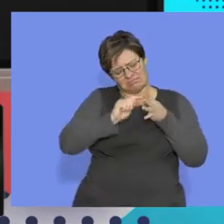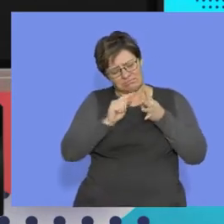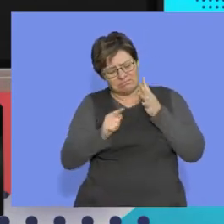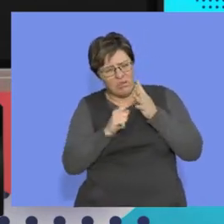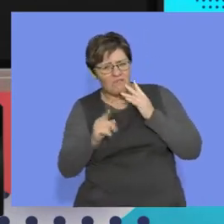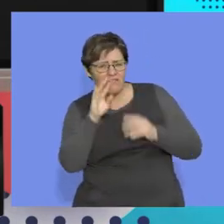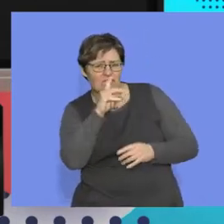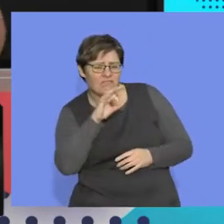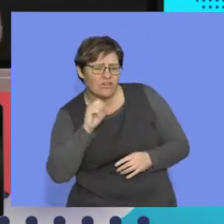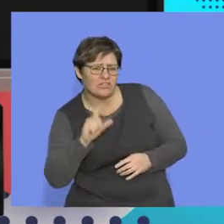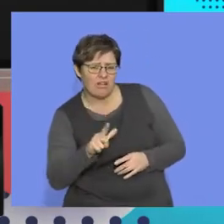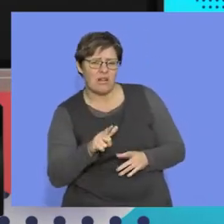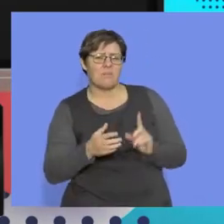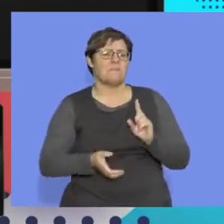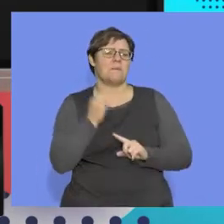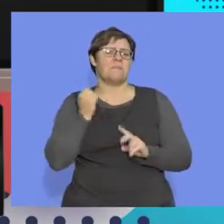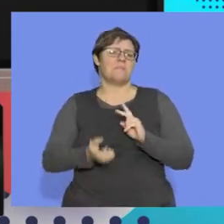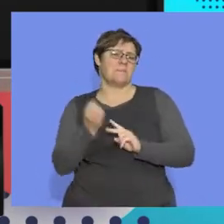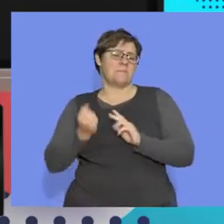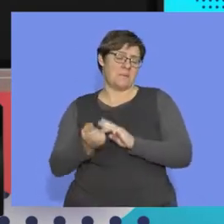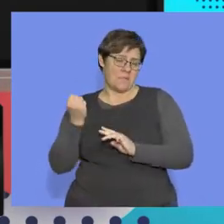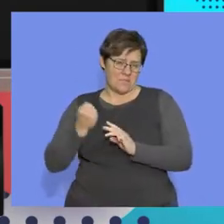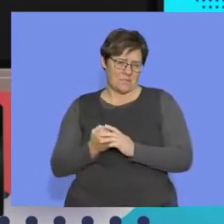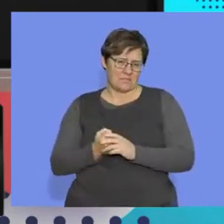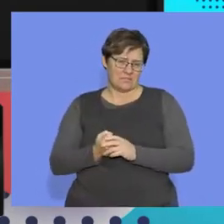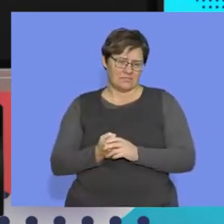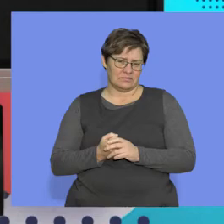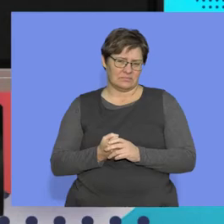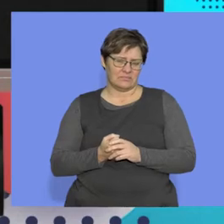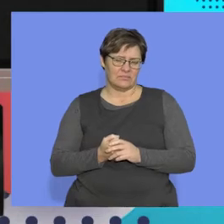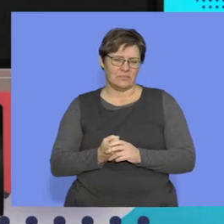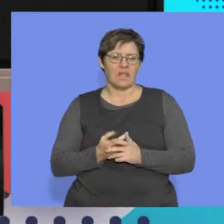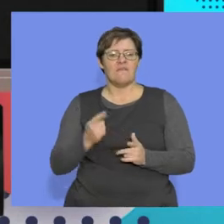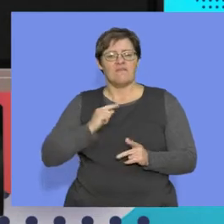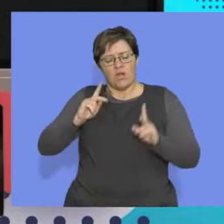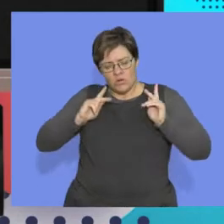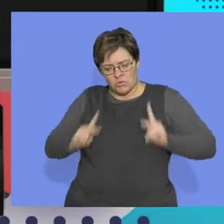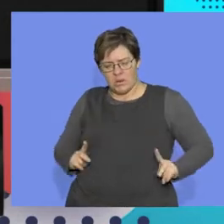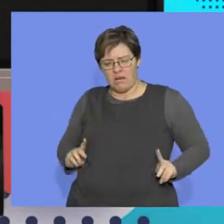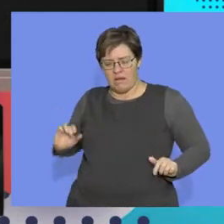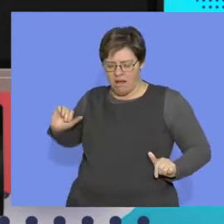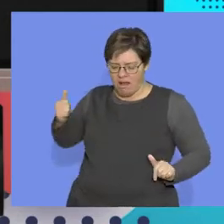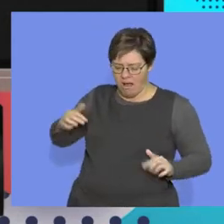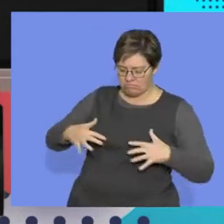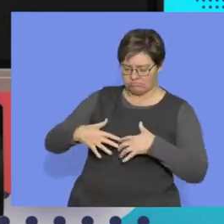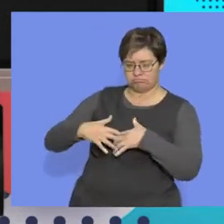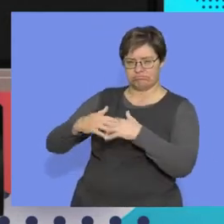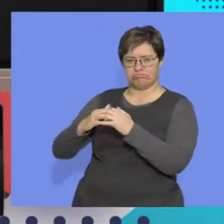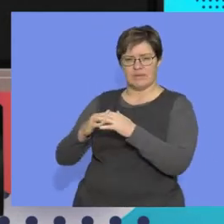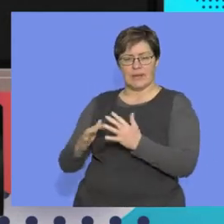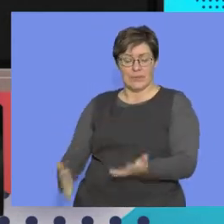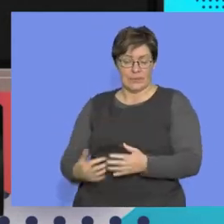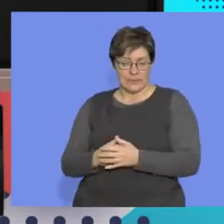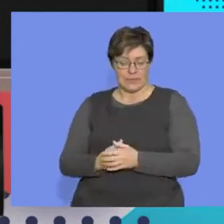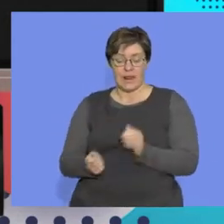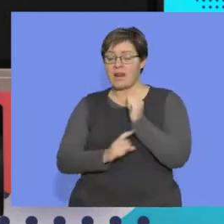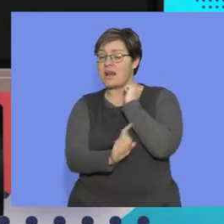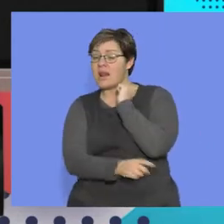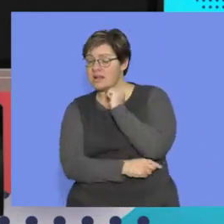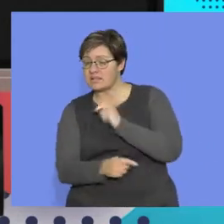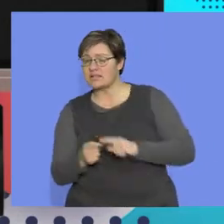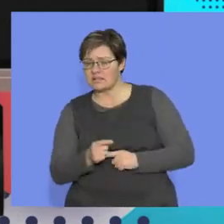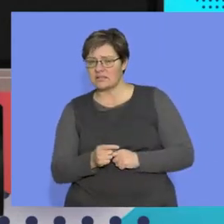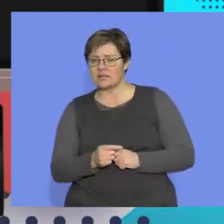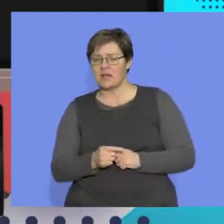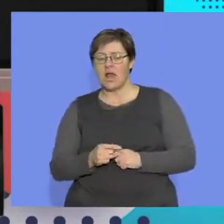fossils that were found when we're looking, right, when we're going through human evolution. And the last thing we're going to touch on is